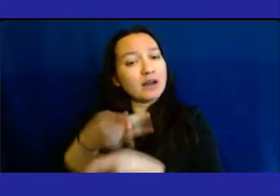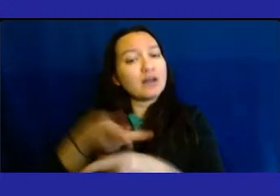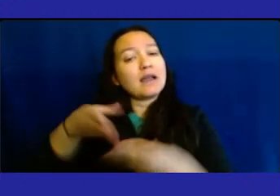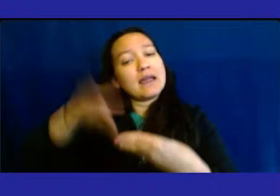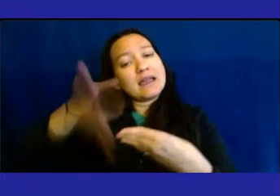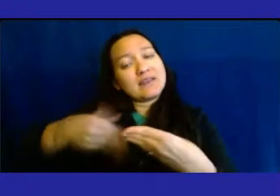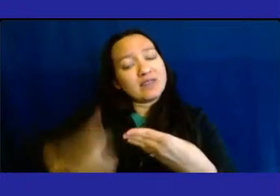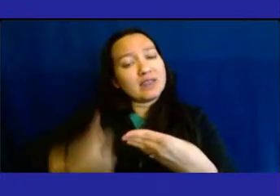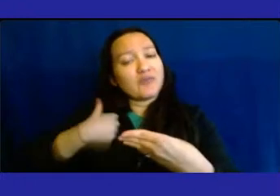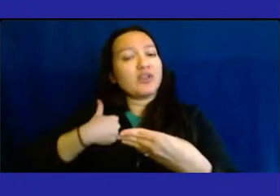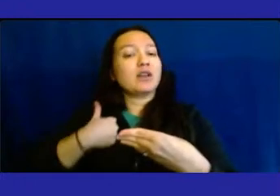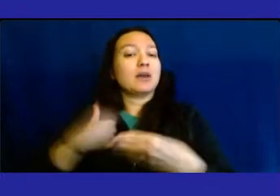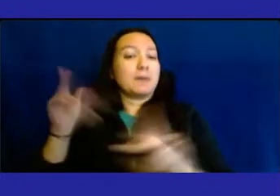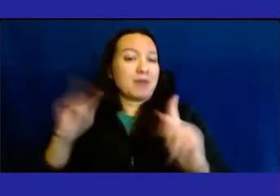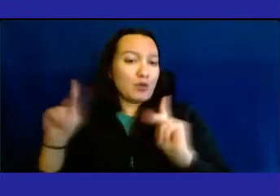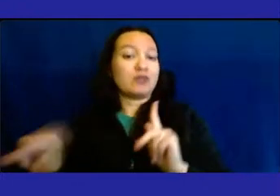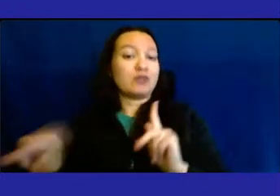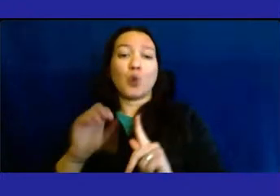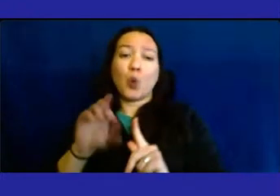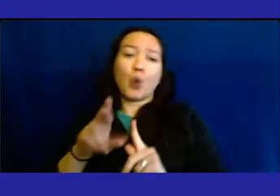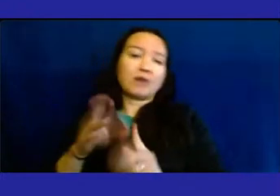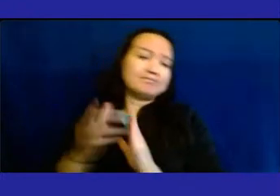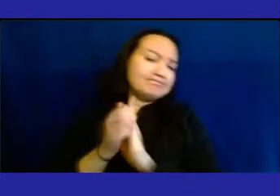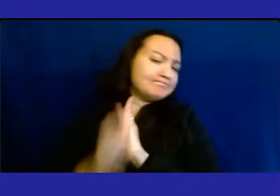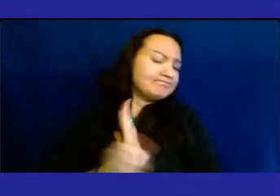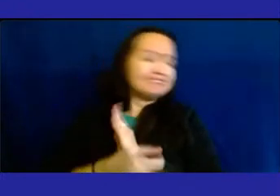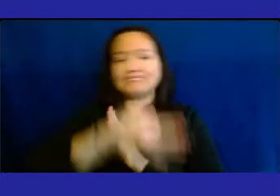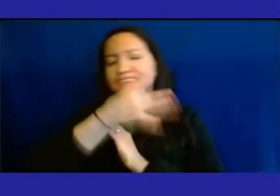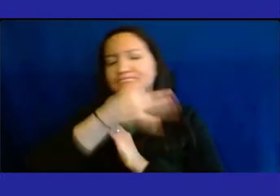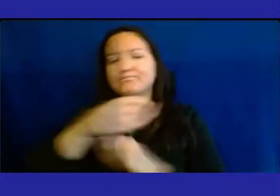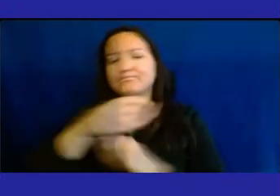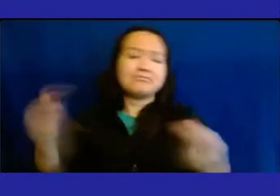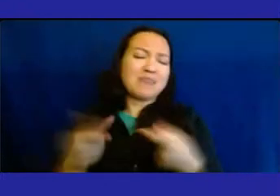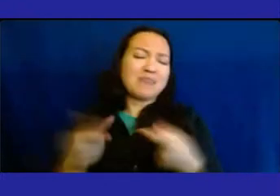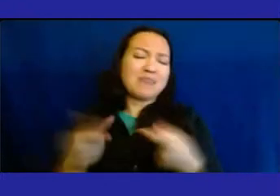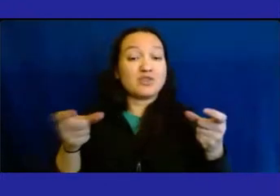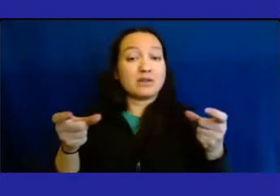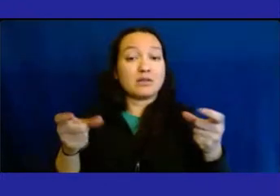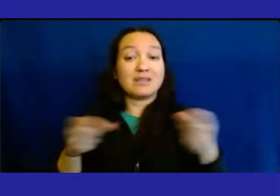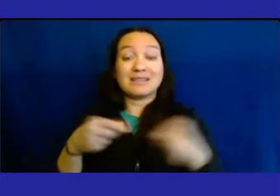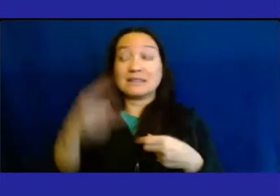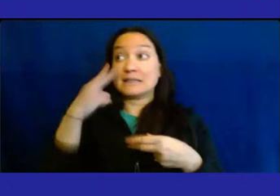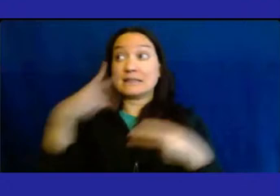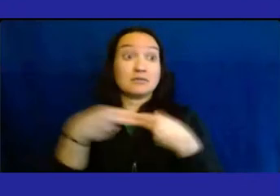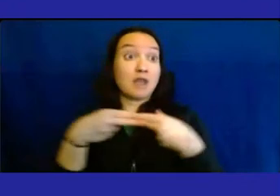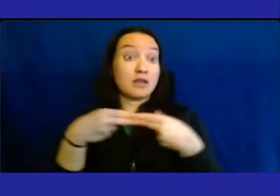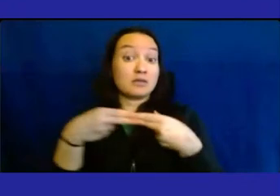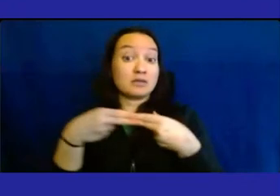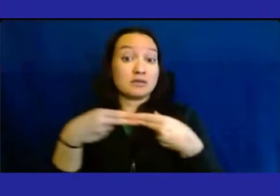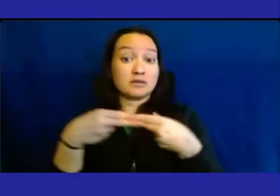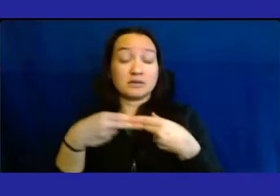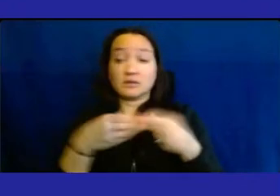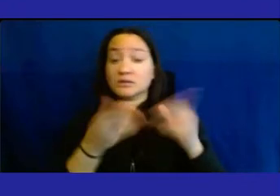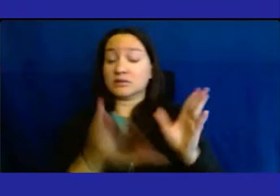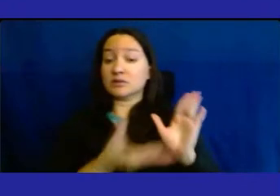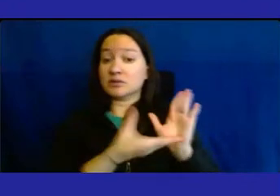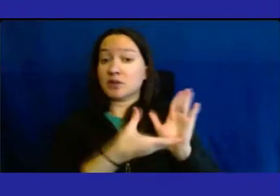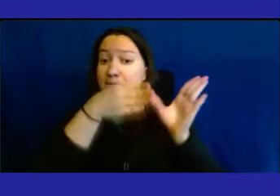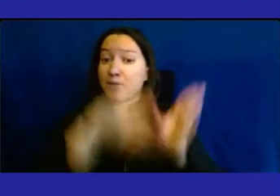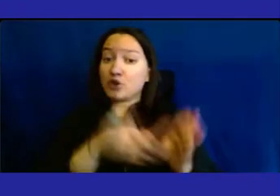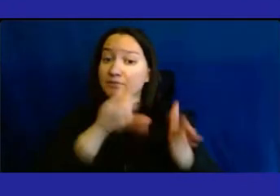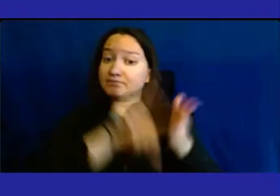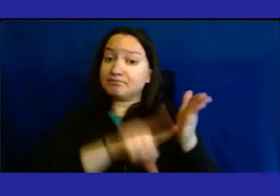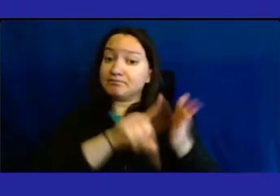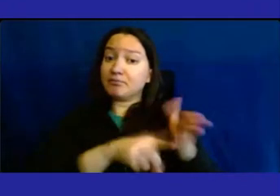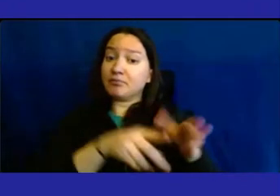patients or those needing expert pain management. On the attached slides photograph is a diagnostician examining a